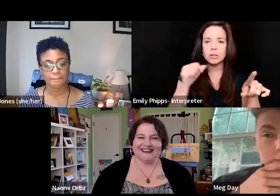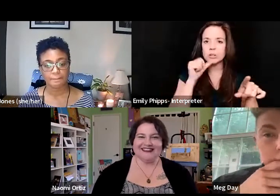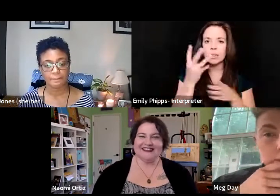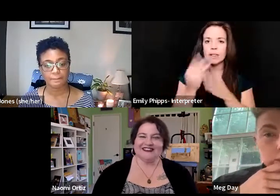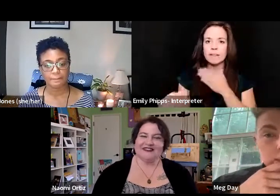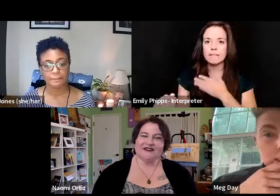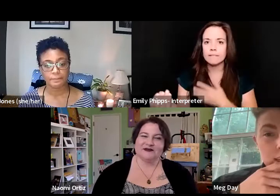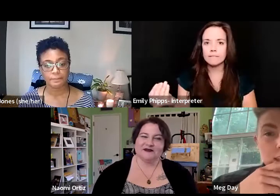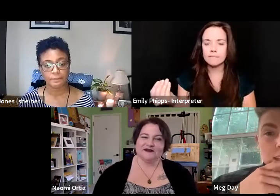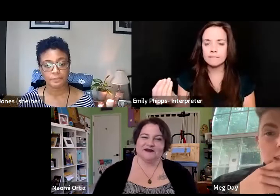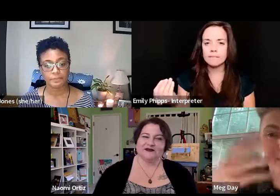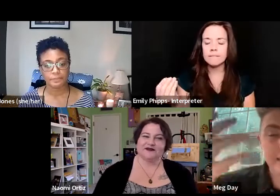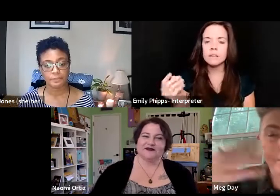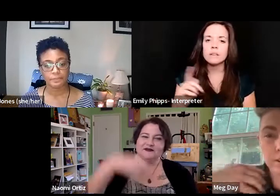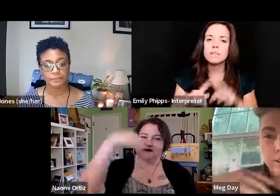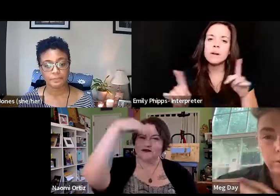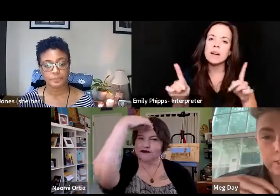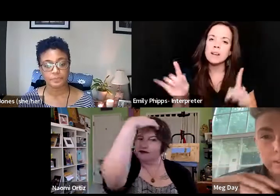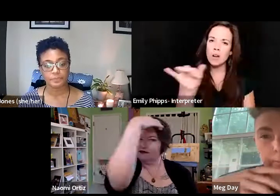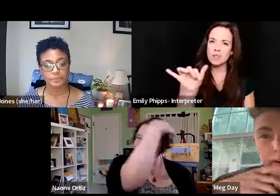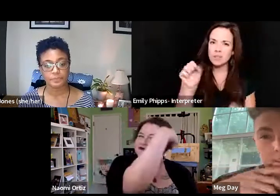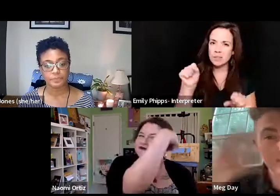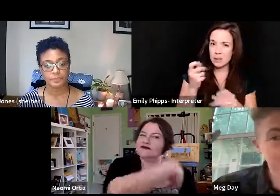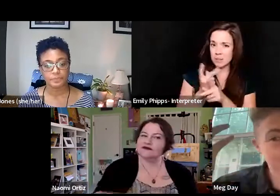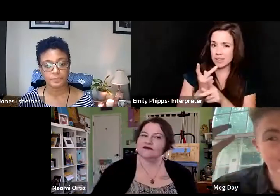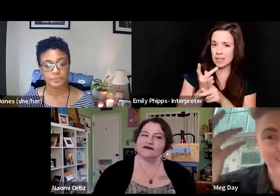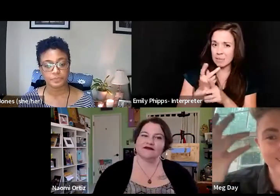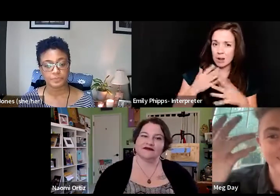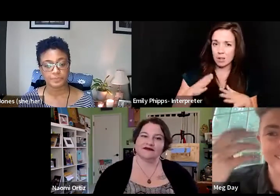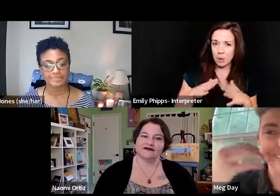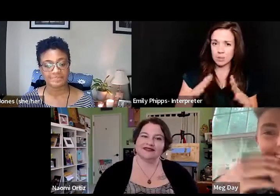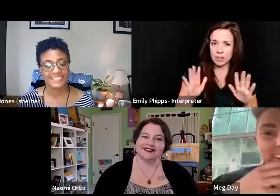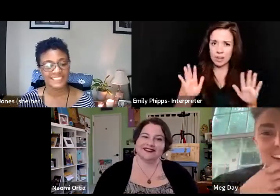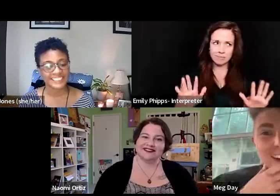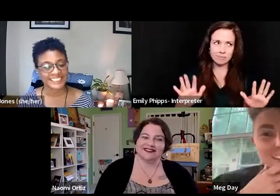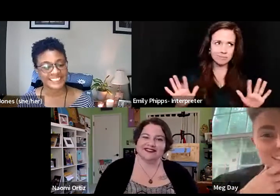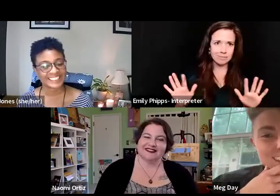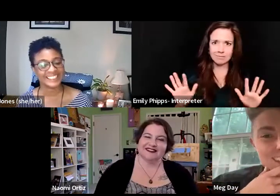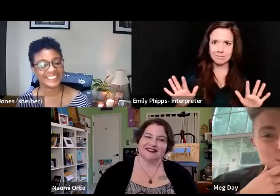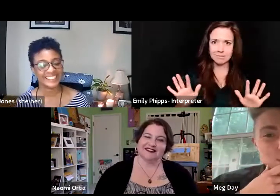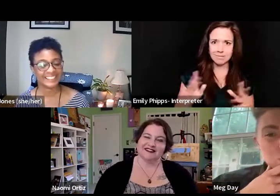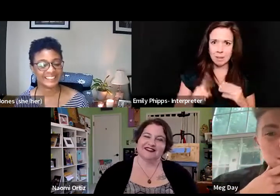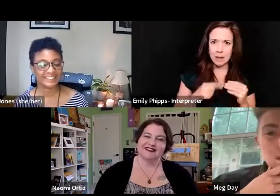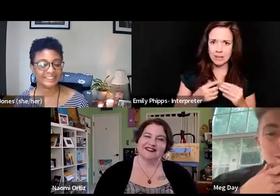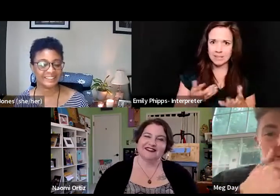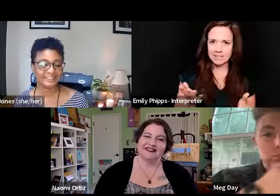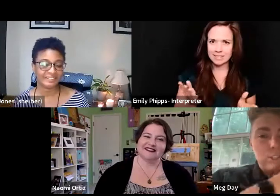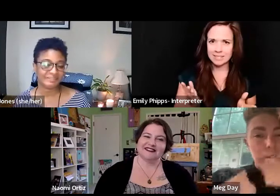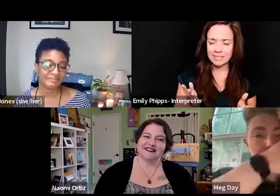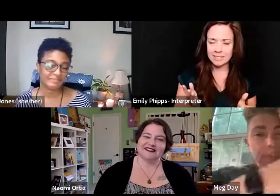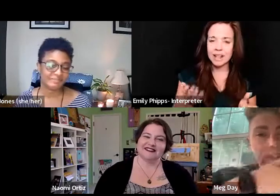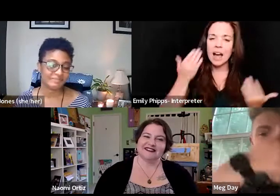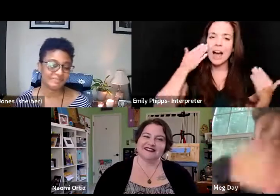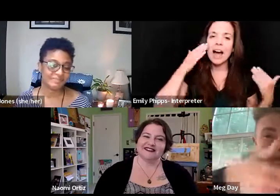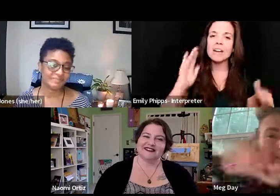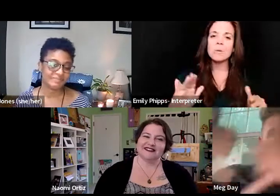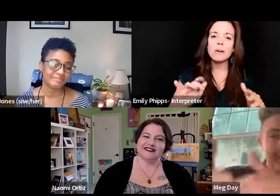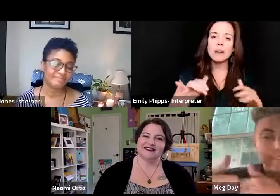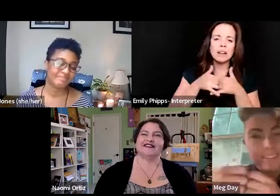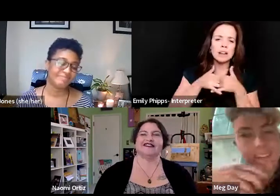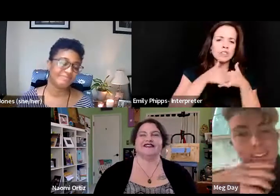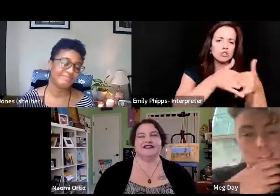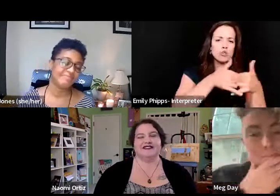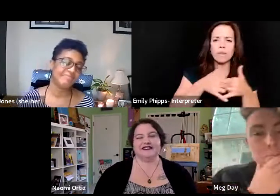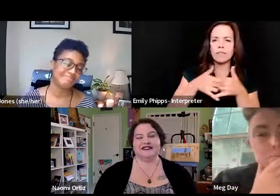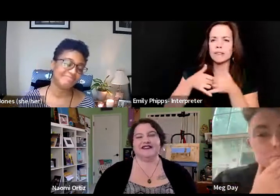Um, but also like, could we keep our clothes on about it? Like, I, I just don't want to hand out the trophies quite